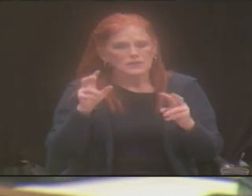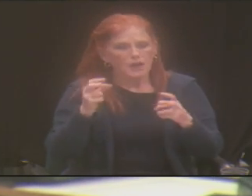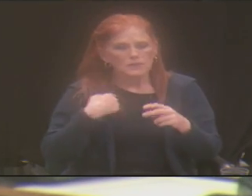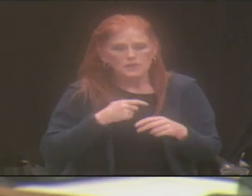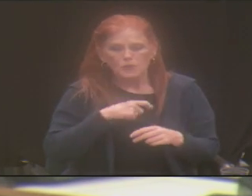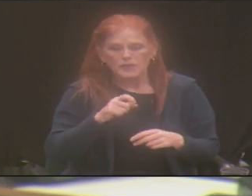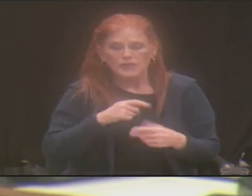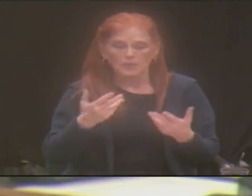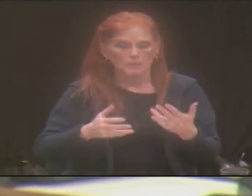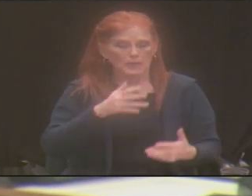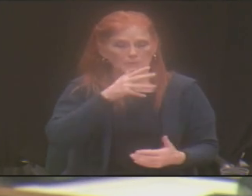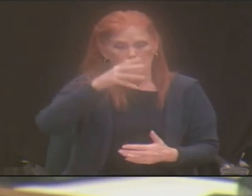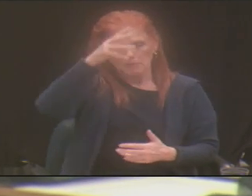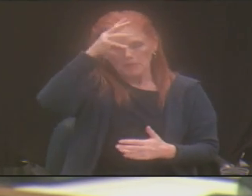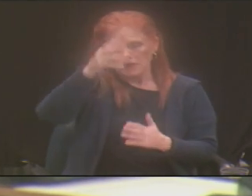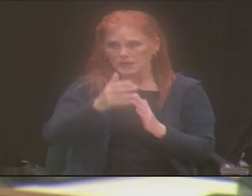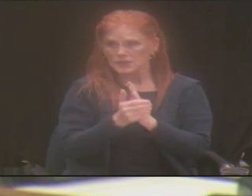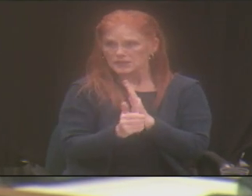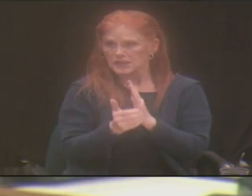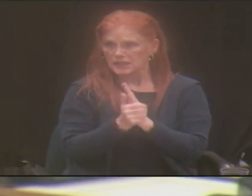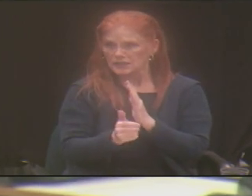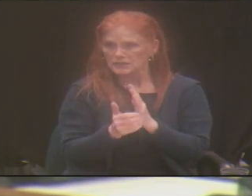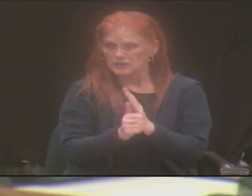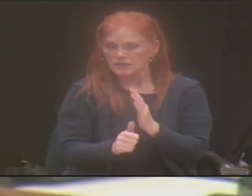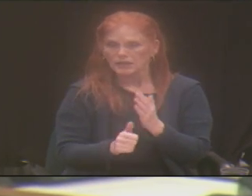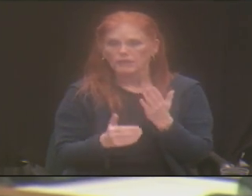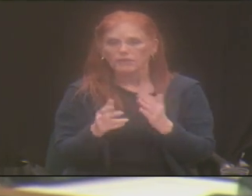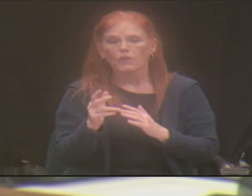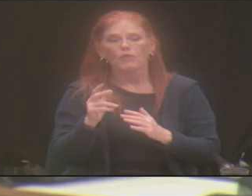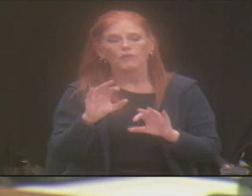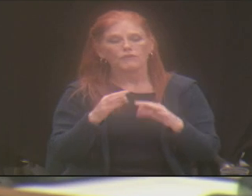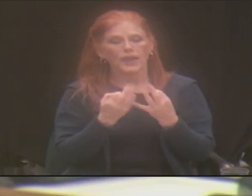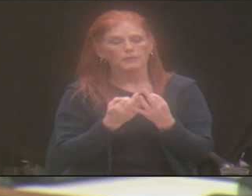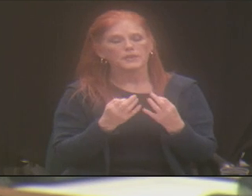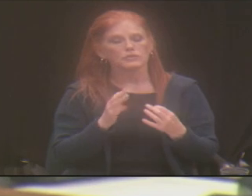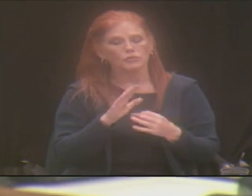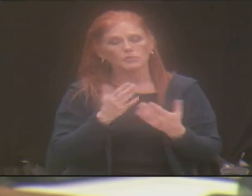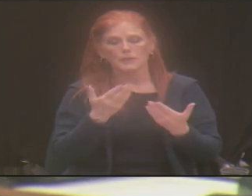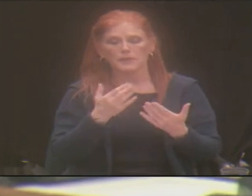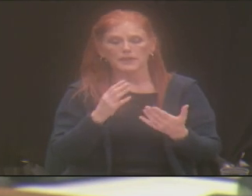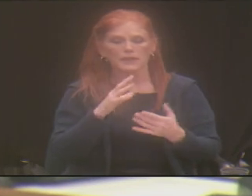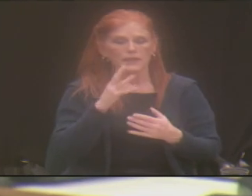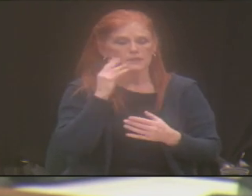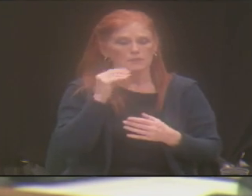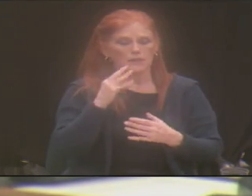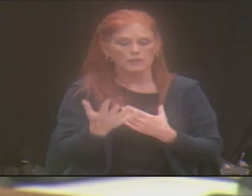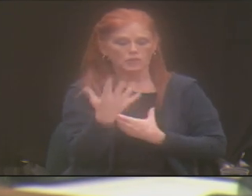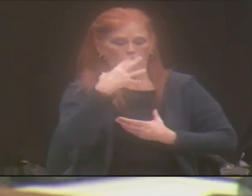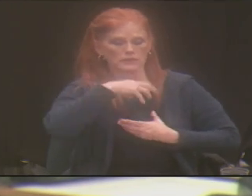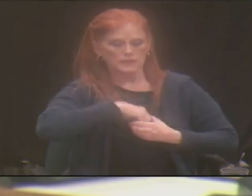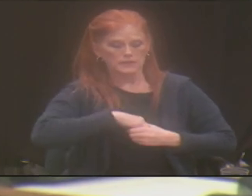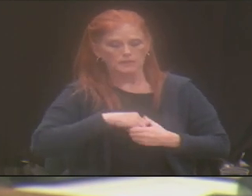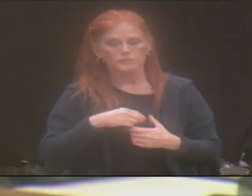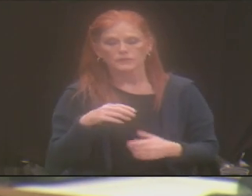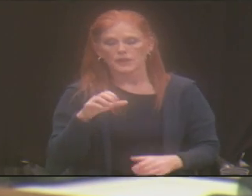skills for families that have autism. How can we look at sensory,